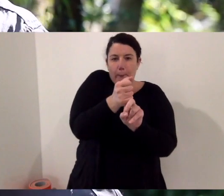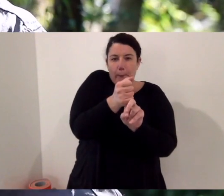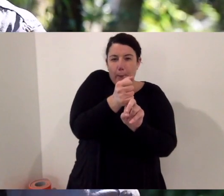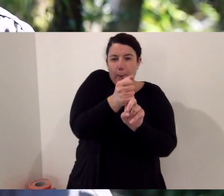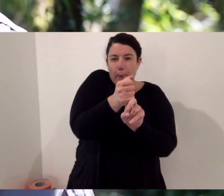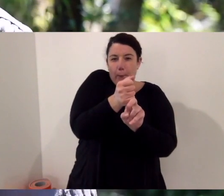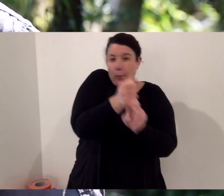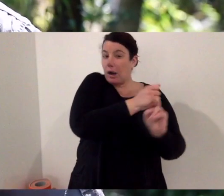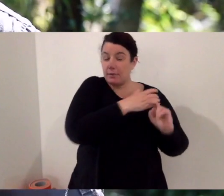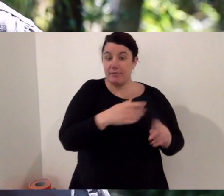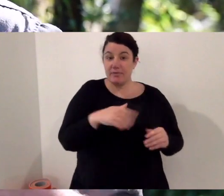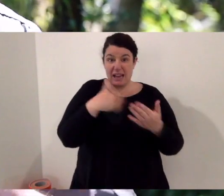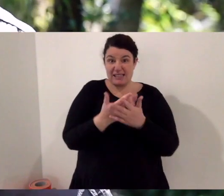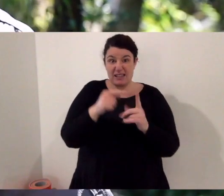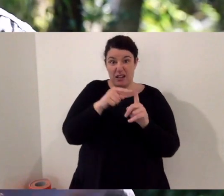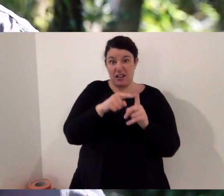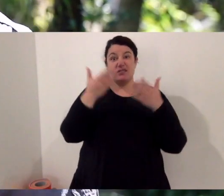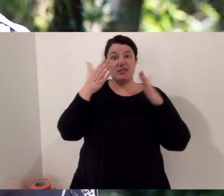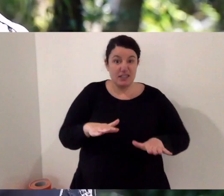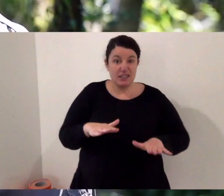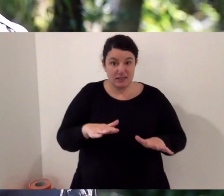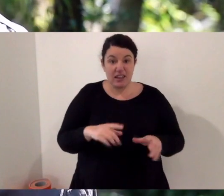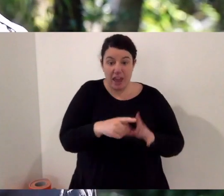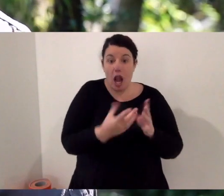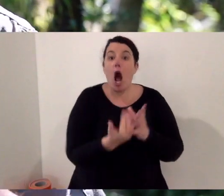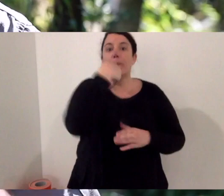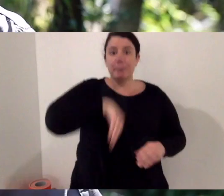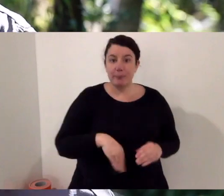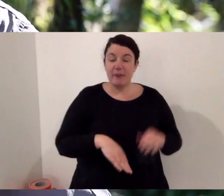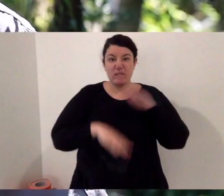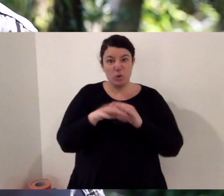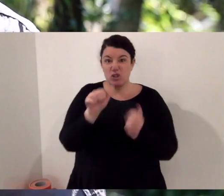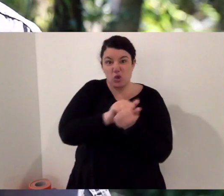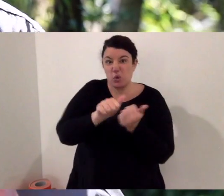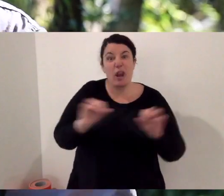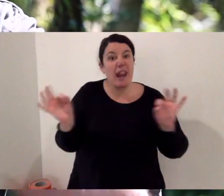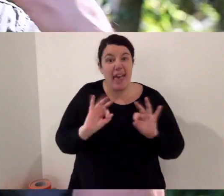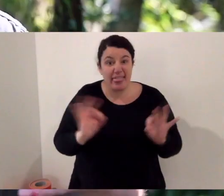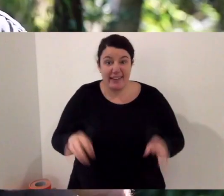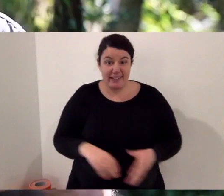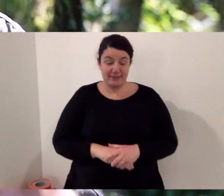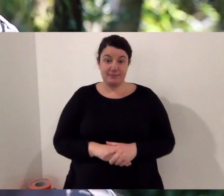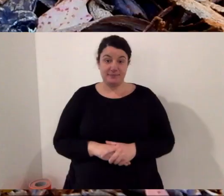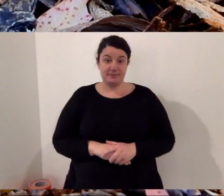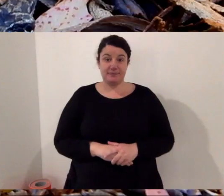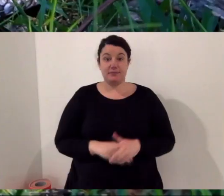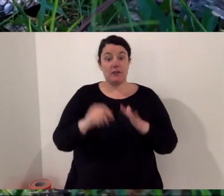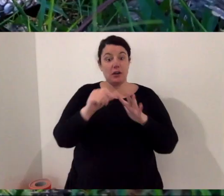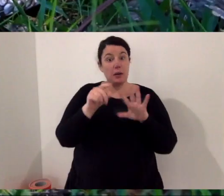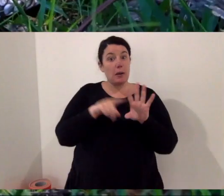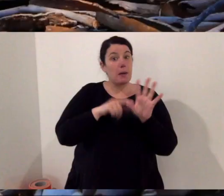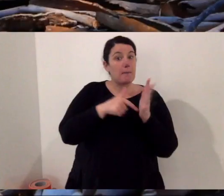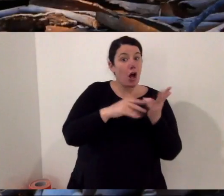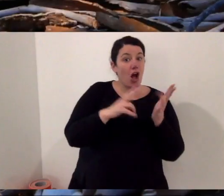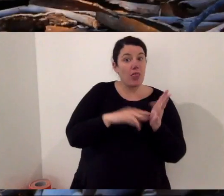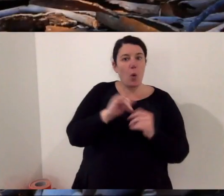kill their prey is by squeezing it. They suffocate it and squeeze their body until the prey is lifeless and they swallow it whole. Now can